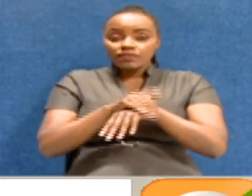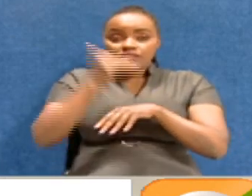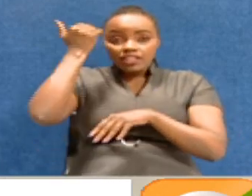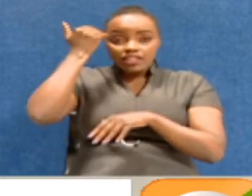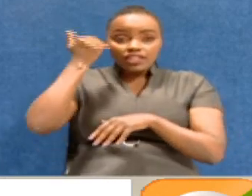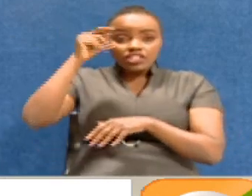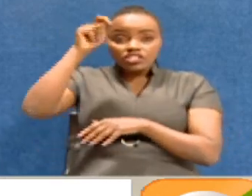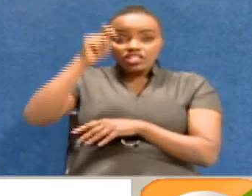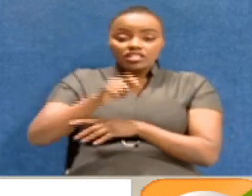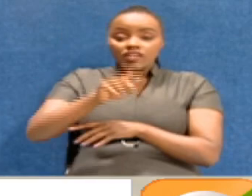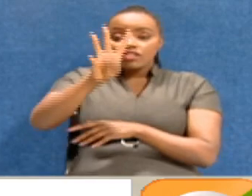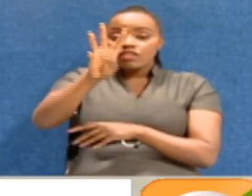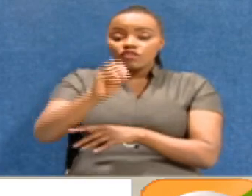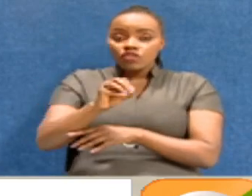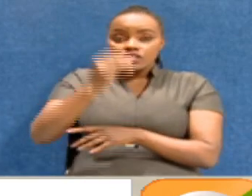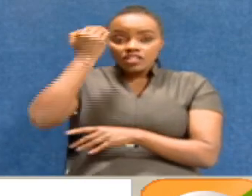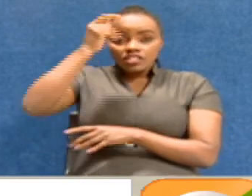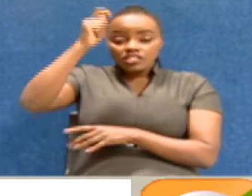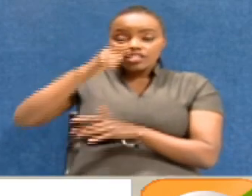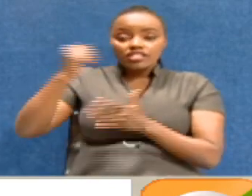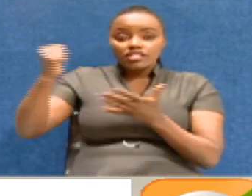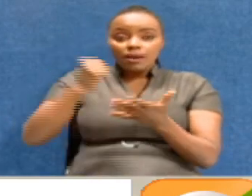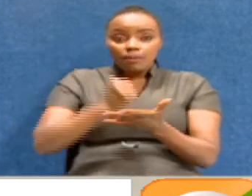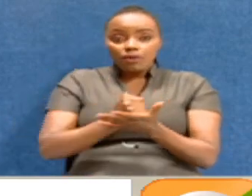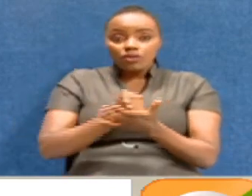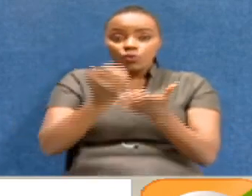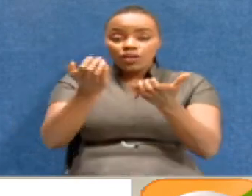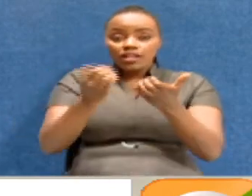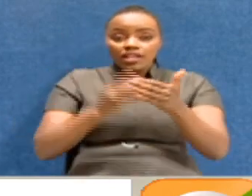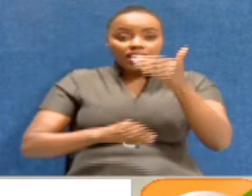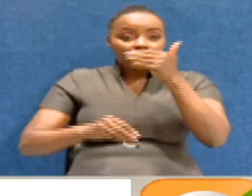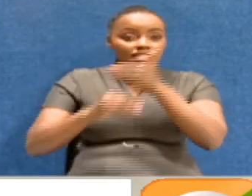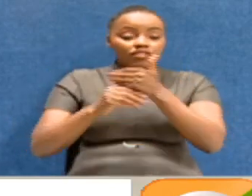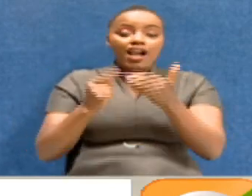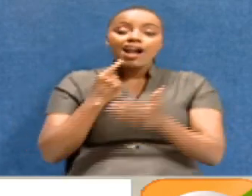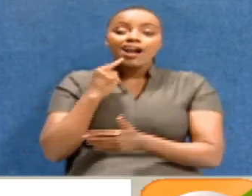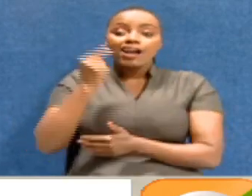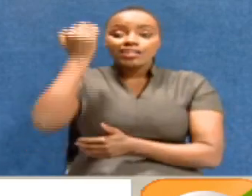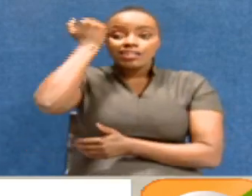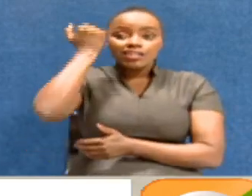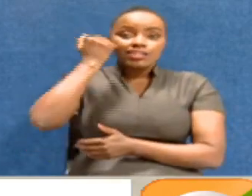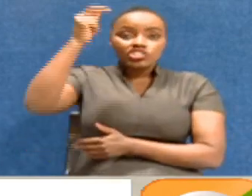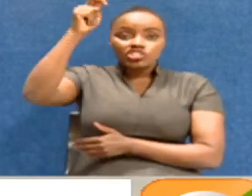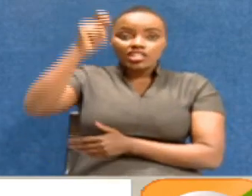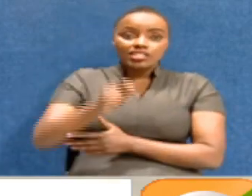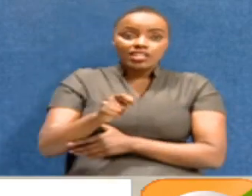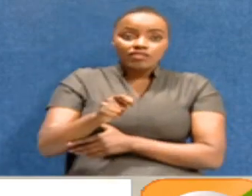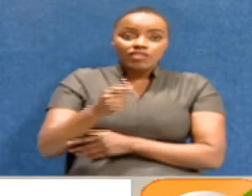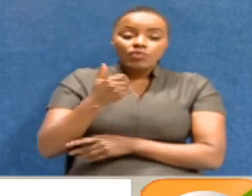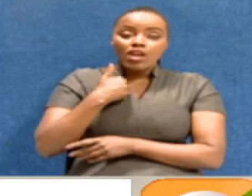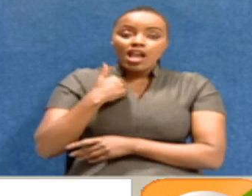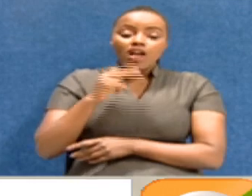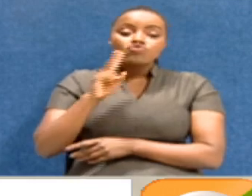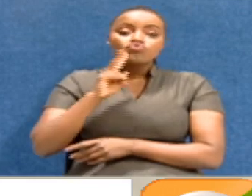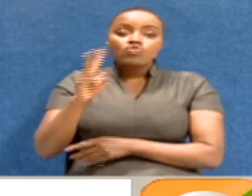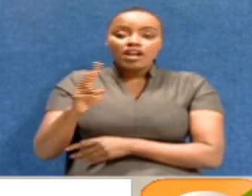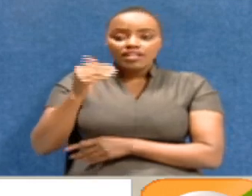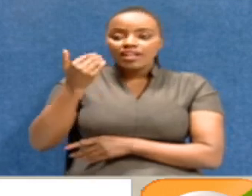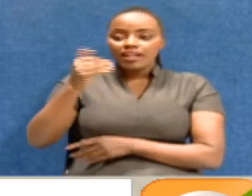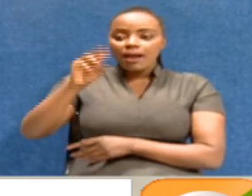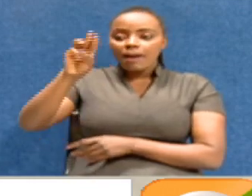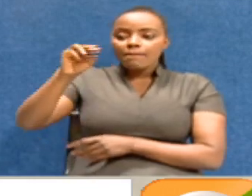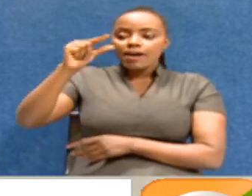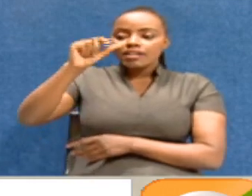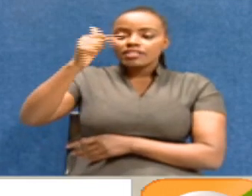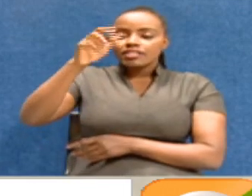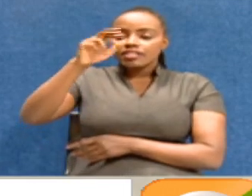judges, the 40 judges appointed. We need an additional 100 judges. We get 200 magistrates appointed.